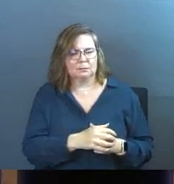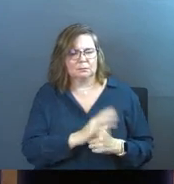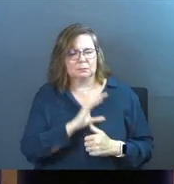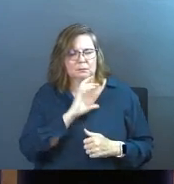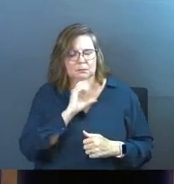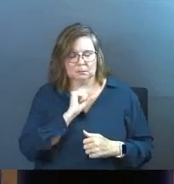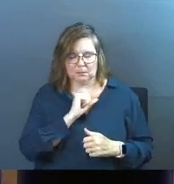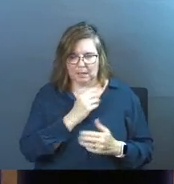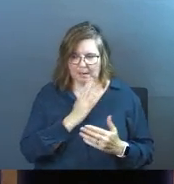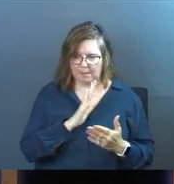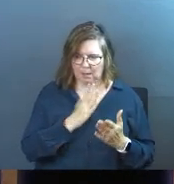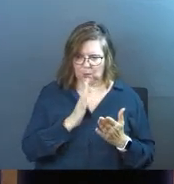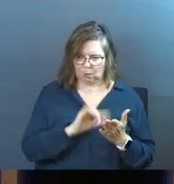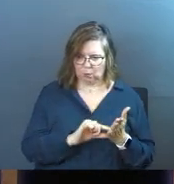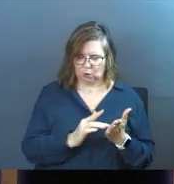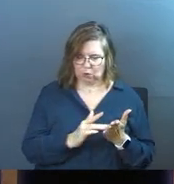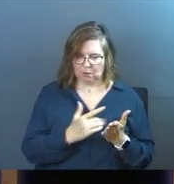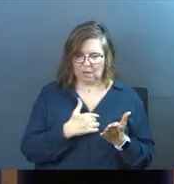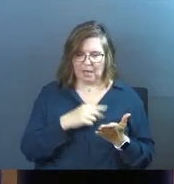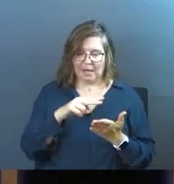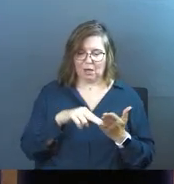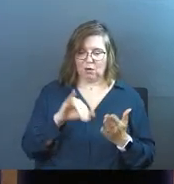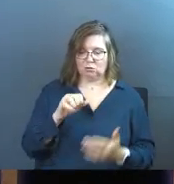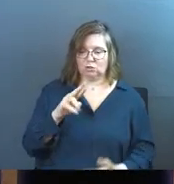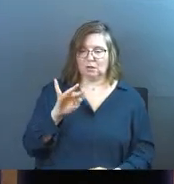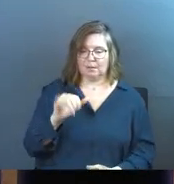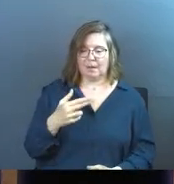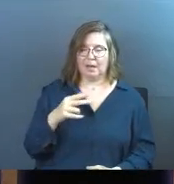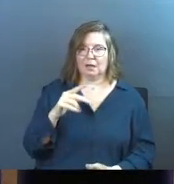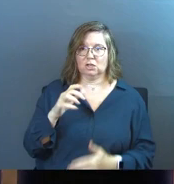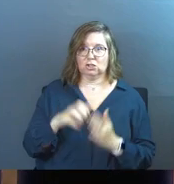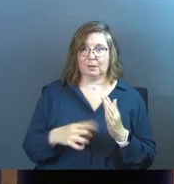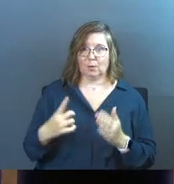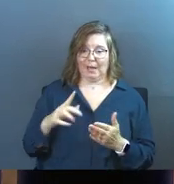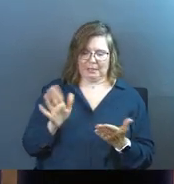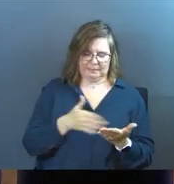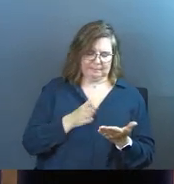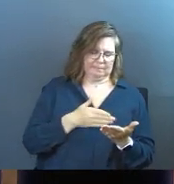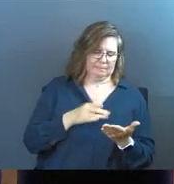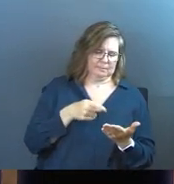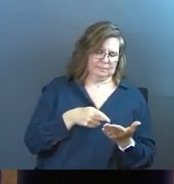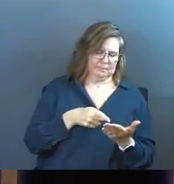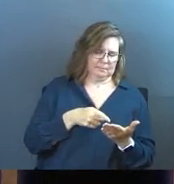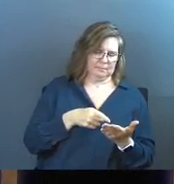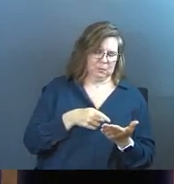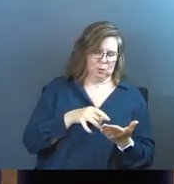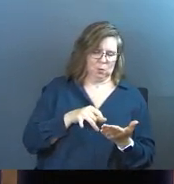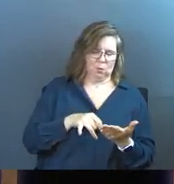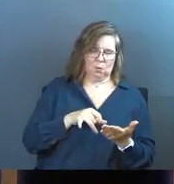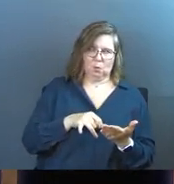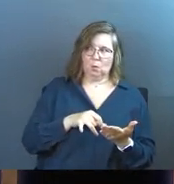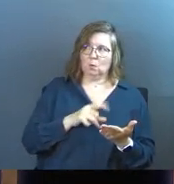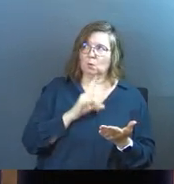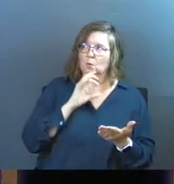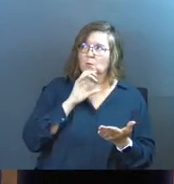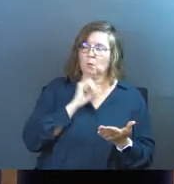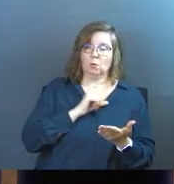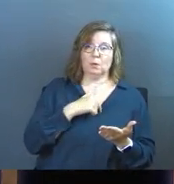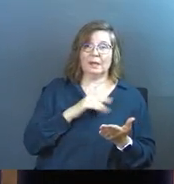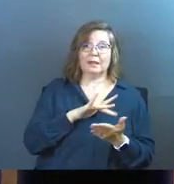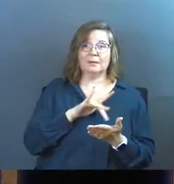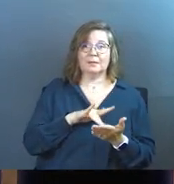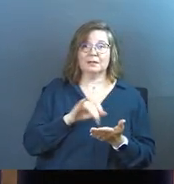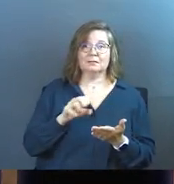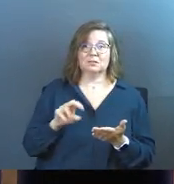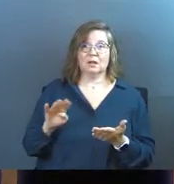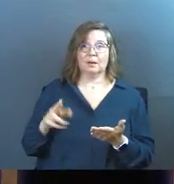And I'd been in God's word and I'd read Jeremiah chapter one. I had to go back and find it and look it back up and like, what in the world is he talking about? And in the